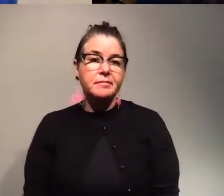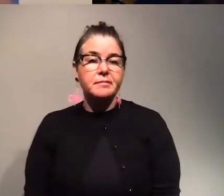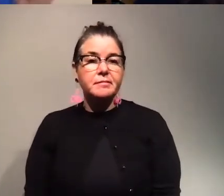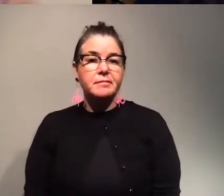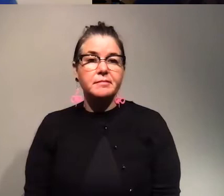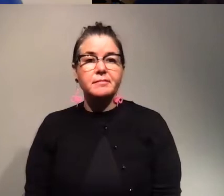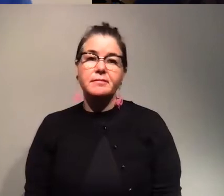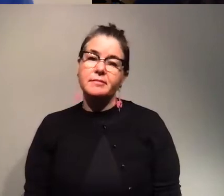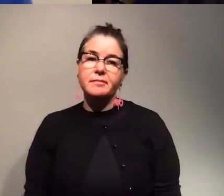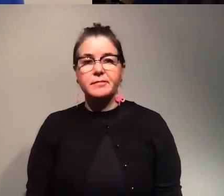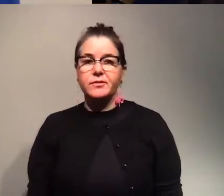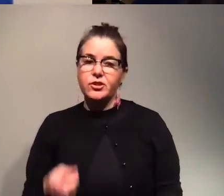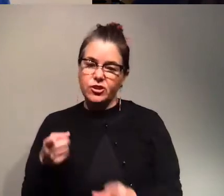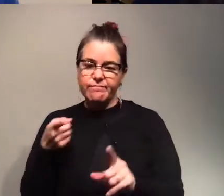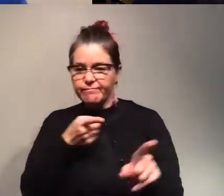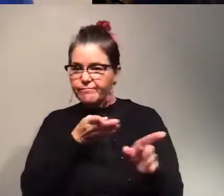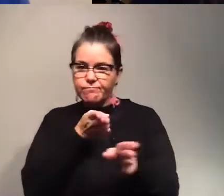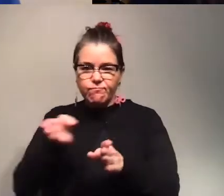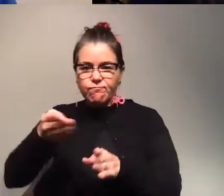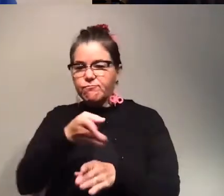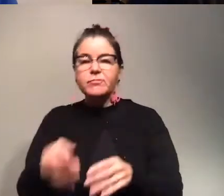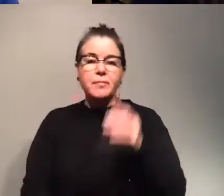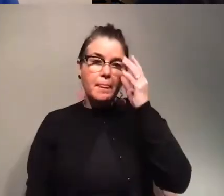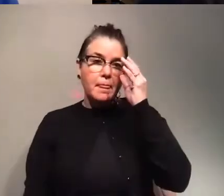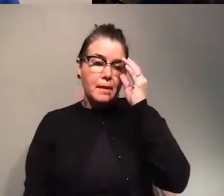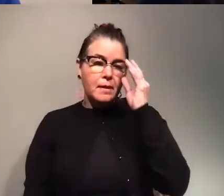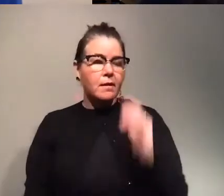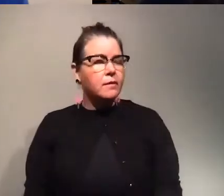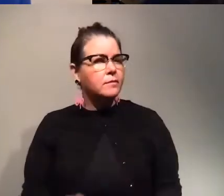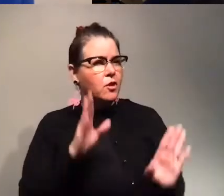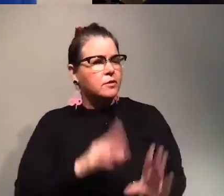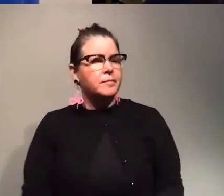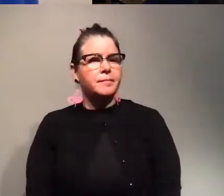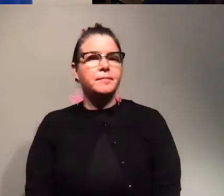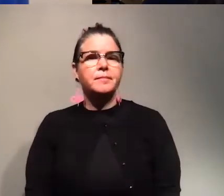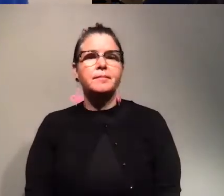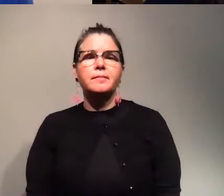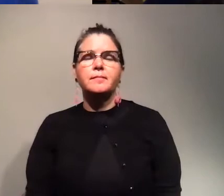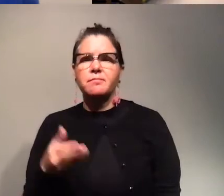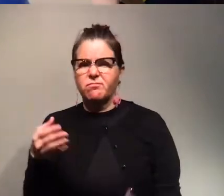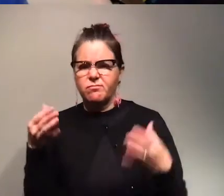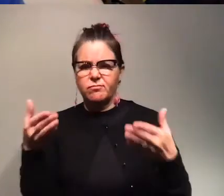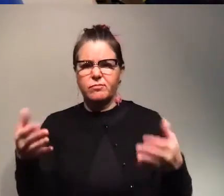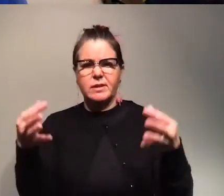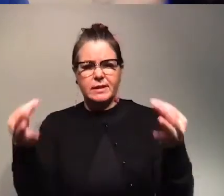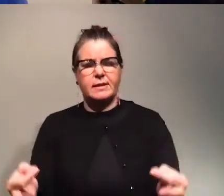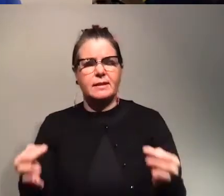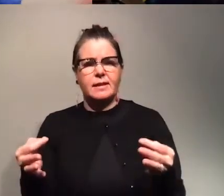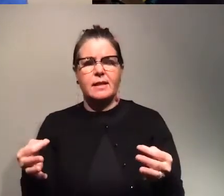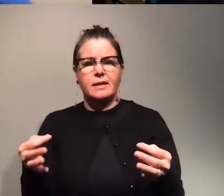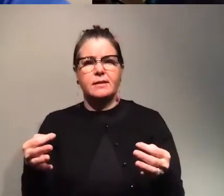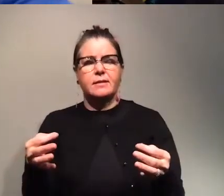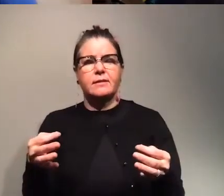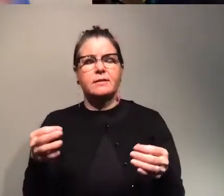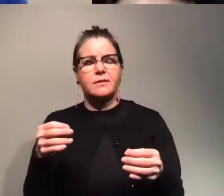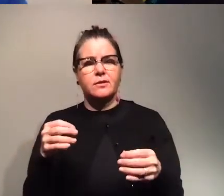trajectory. So yeah, super cool. Awesome. So what made you decide to make the leap going to